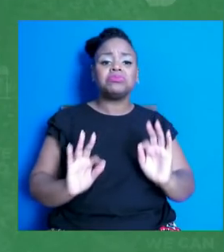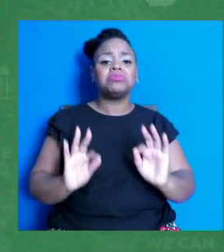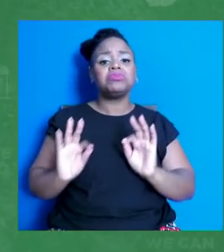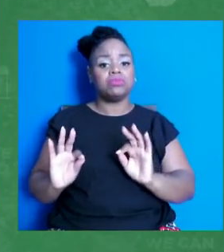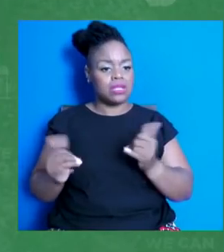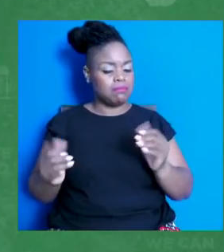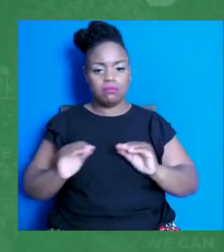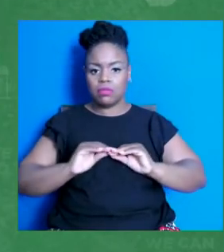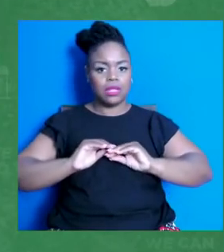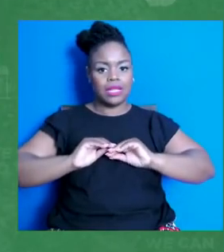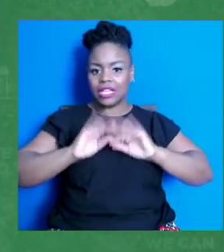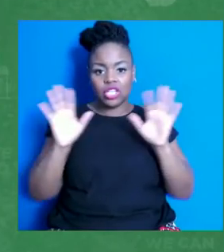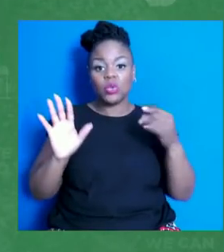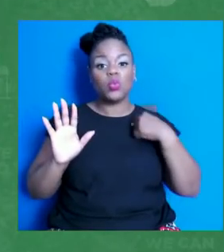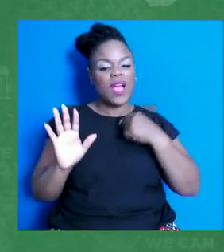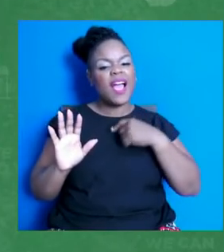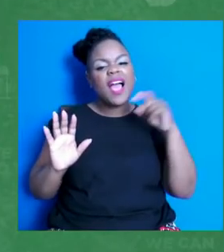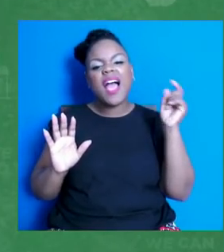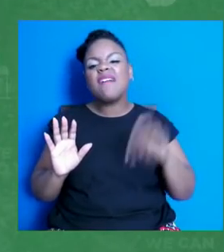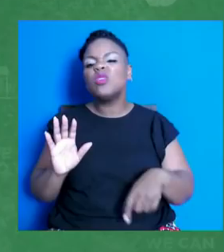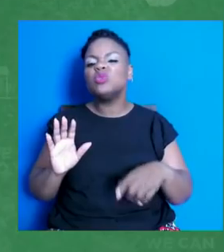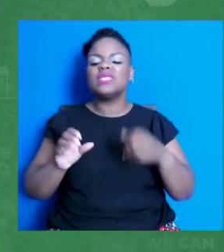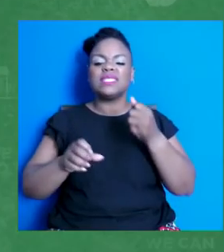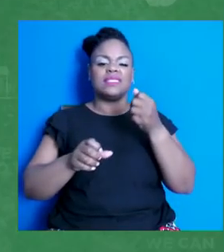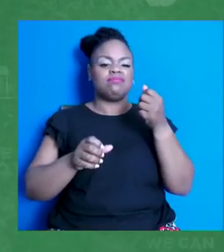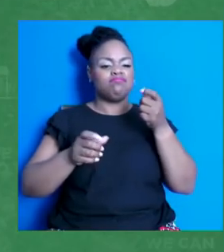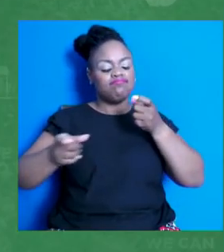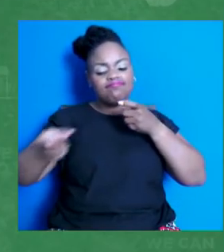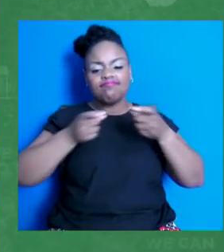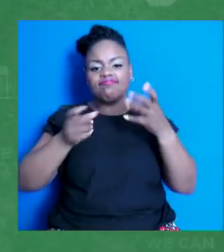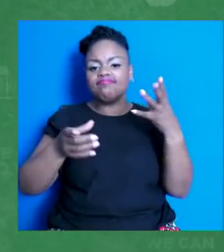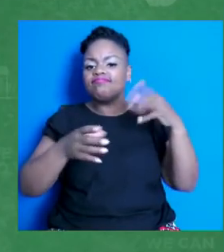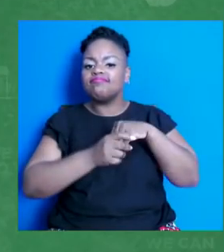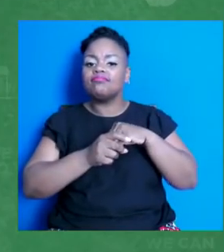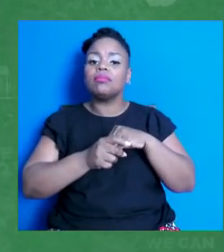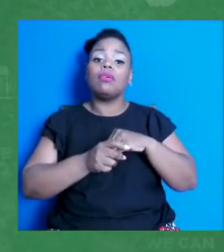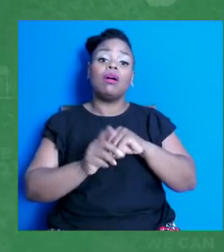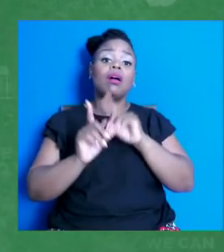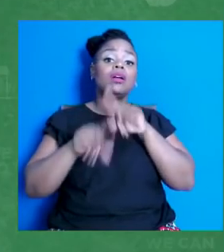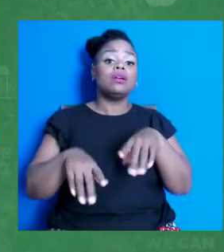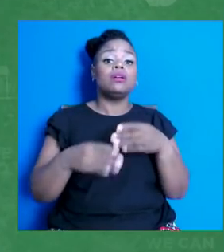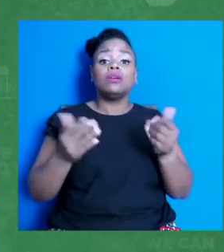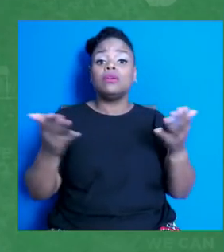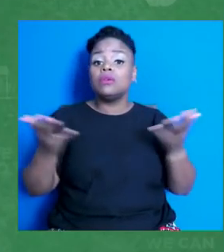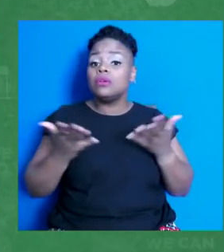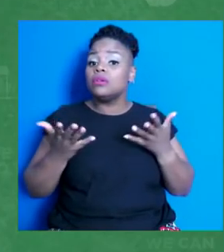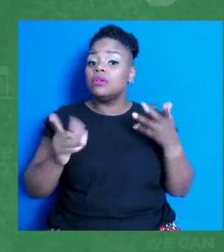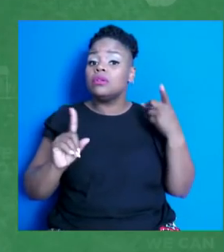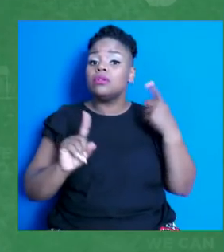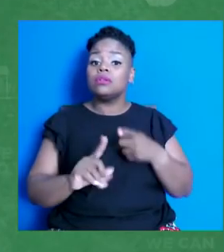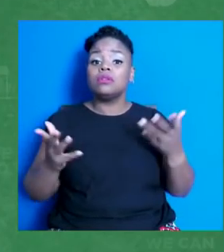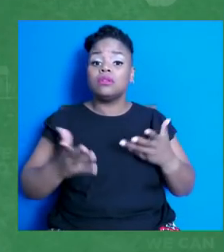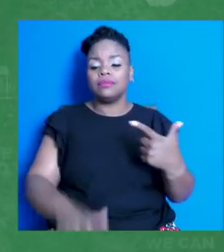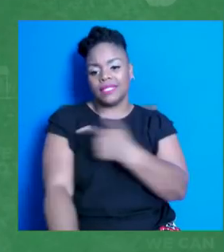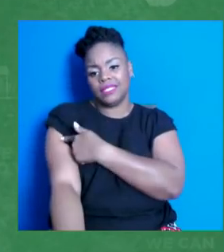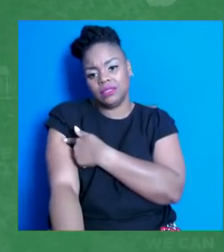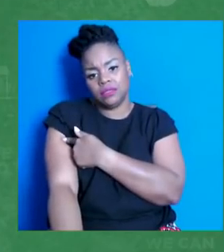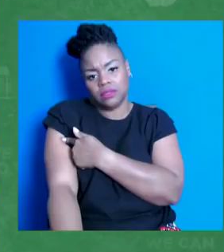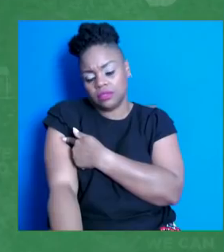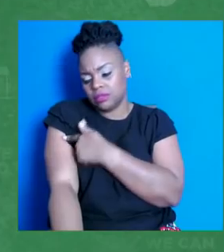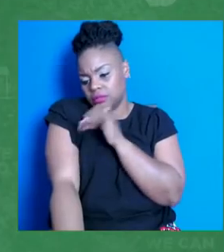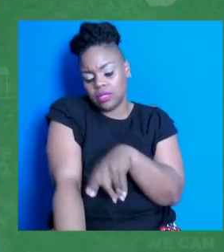And the solution to that predominantly is a vaccine. And let's talk about that.